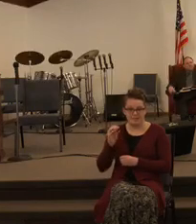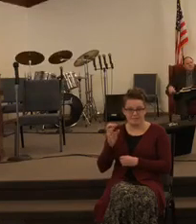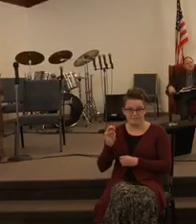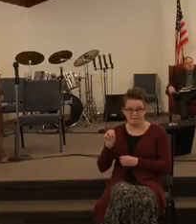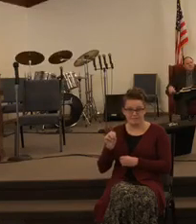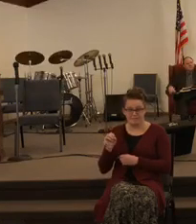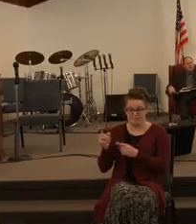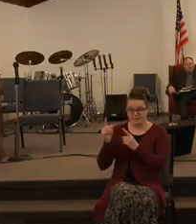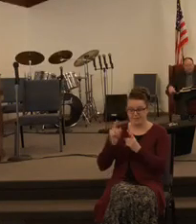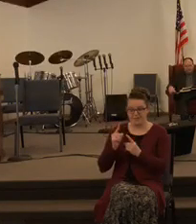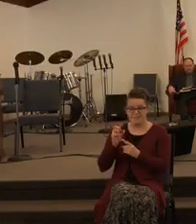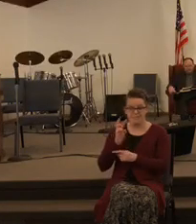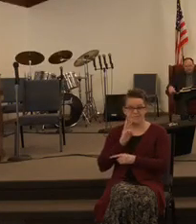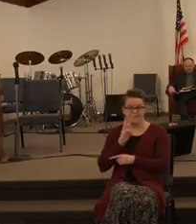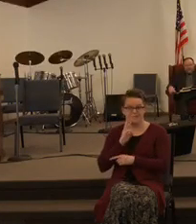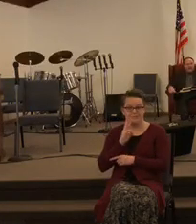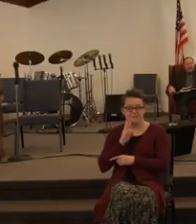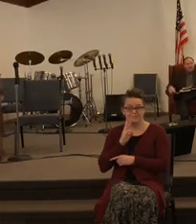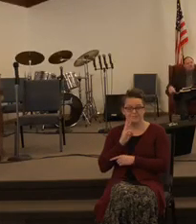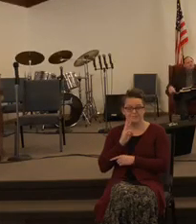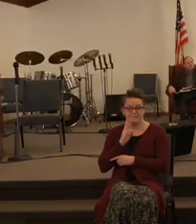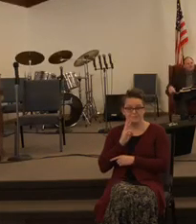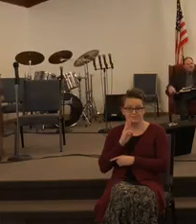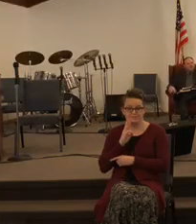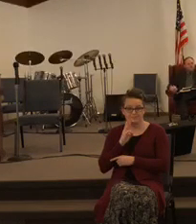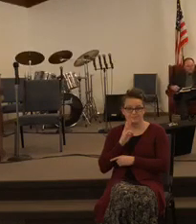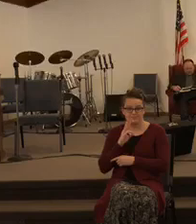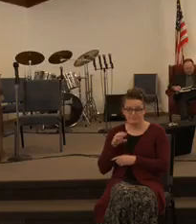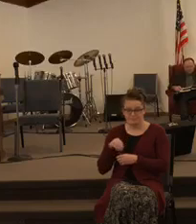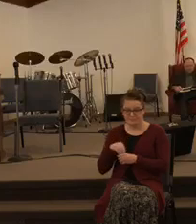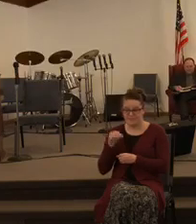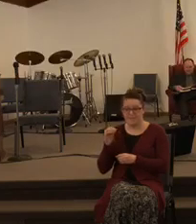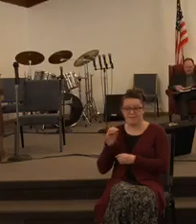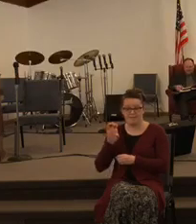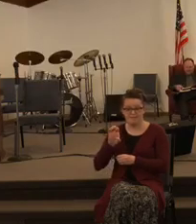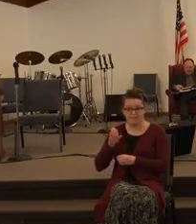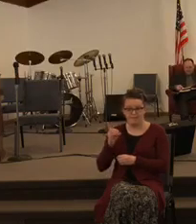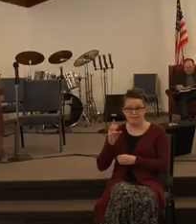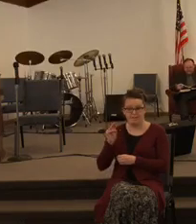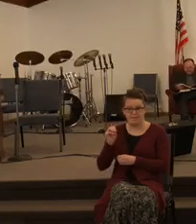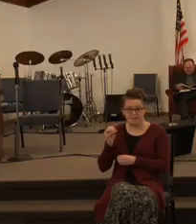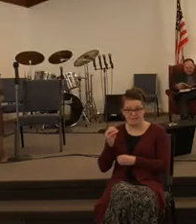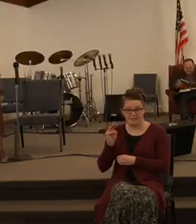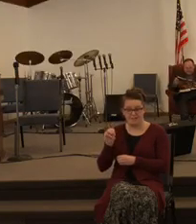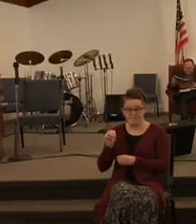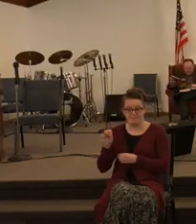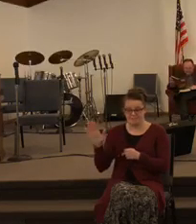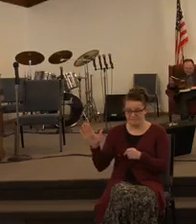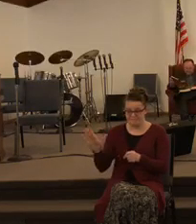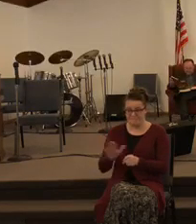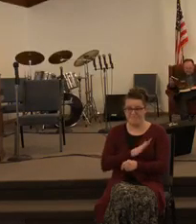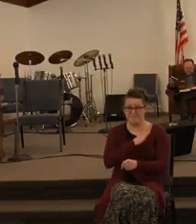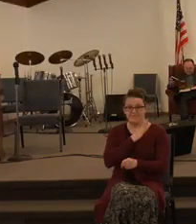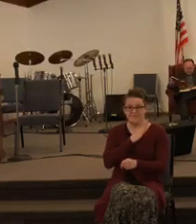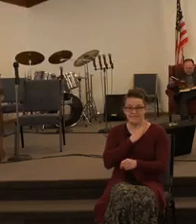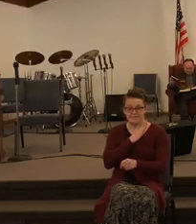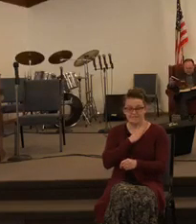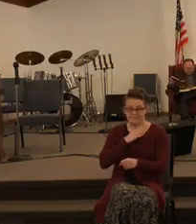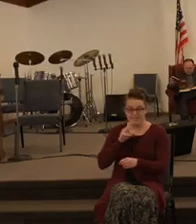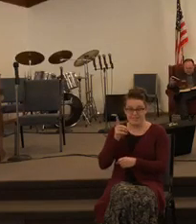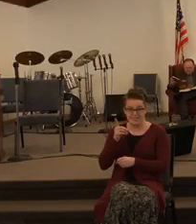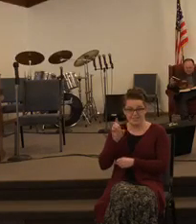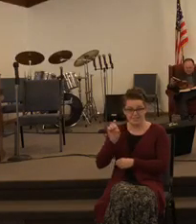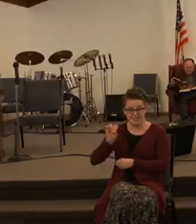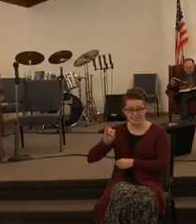come water it just said out of Edom come water and it filled the ditches that they had